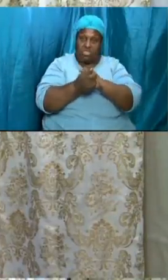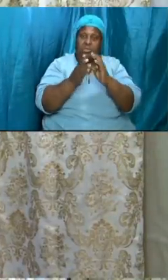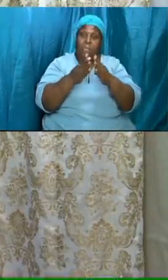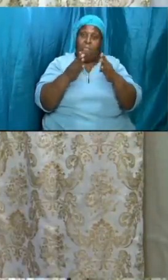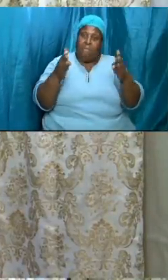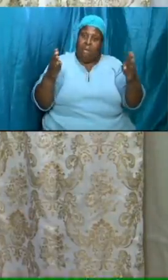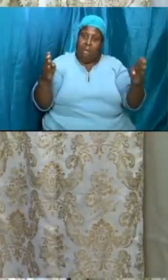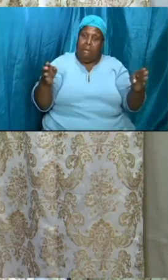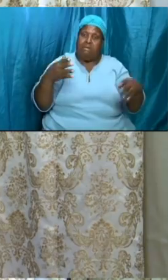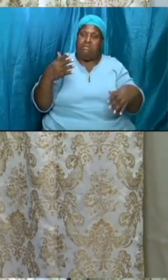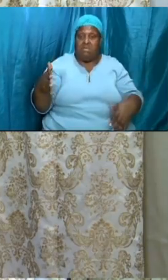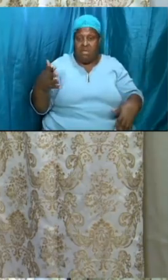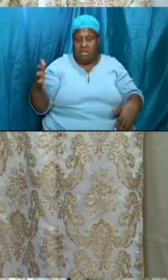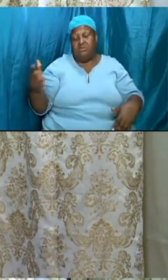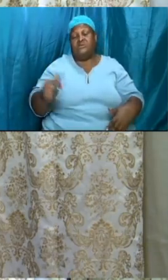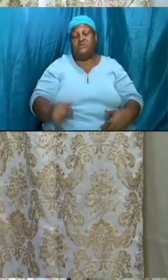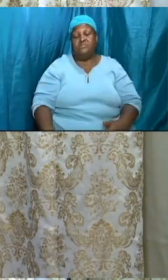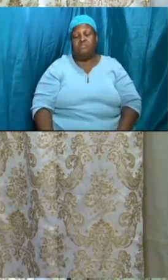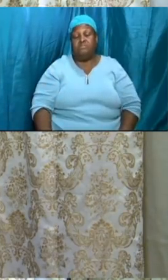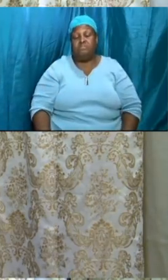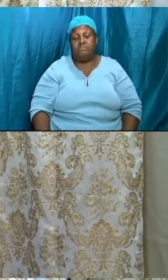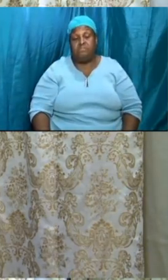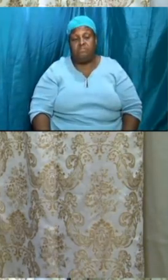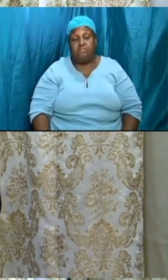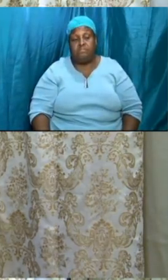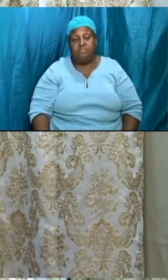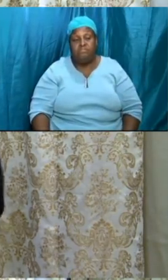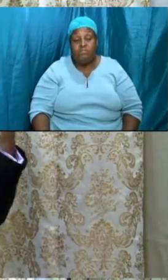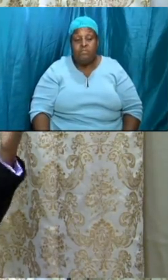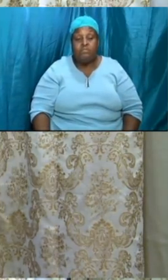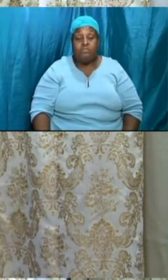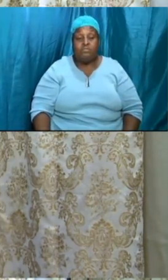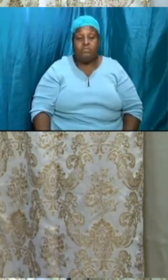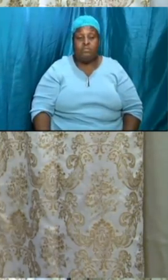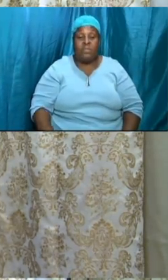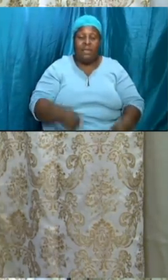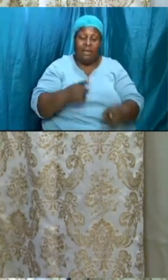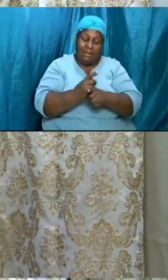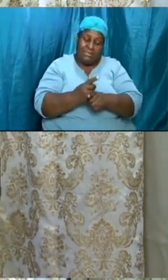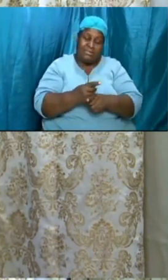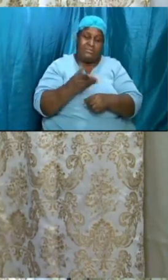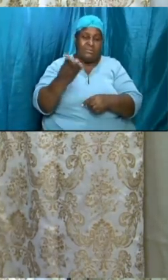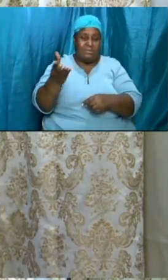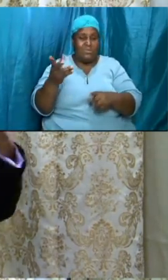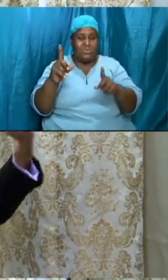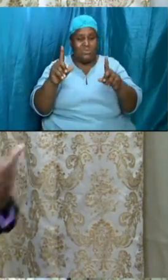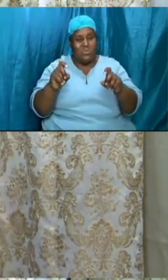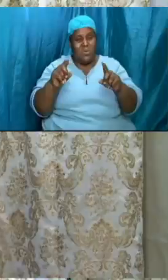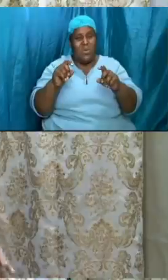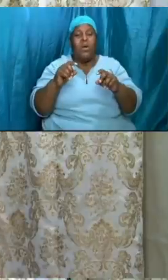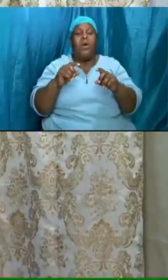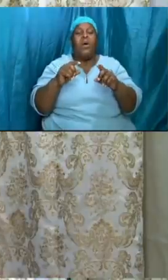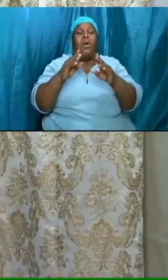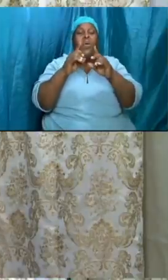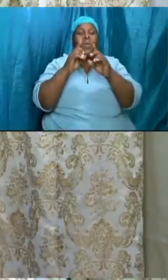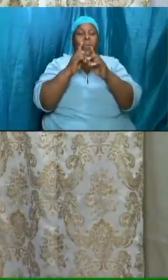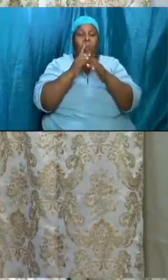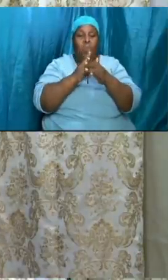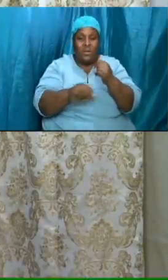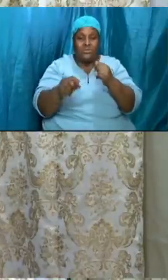toil the vine brothers and sisters in answer to those questions what must we do little things